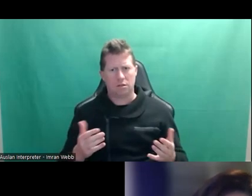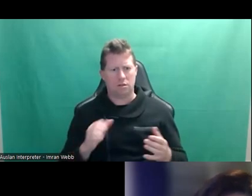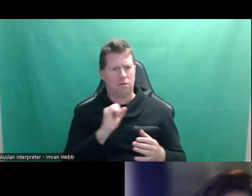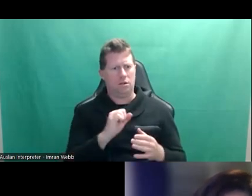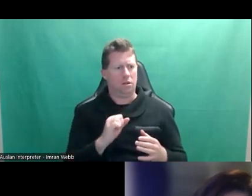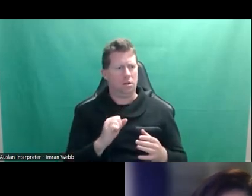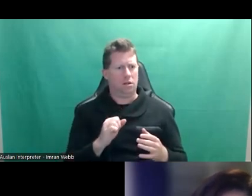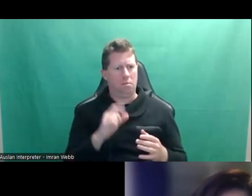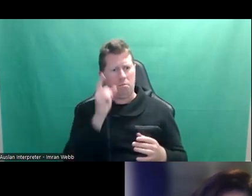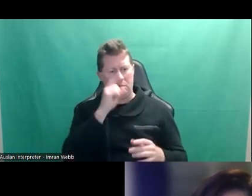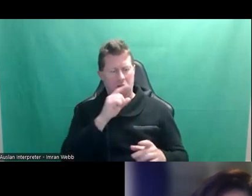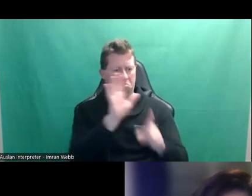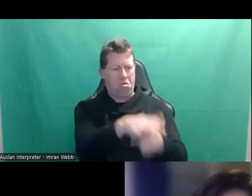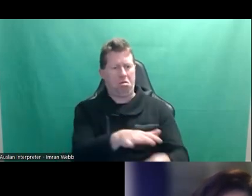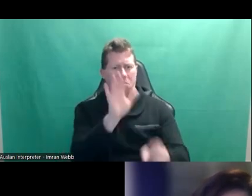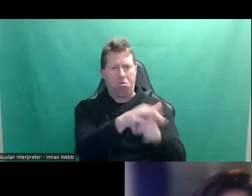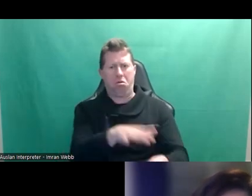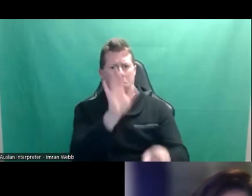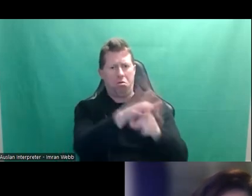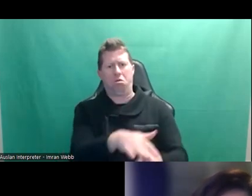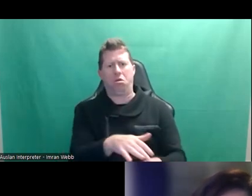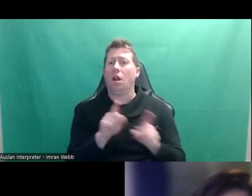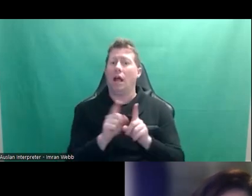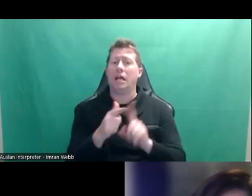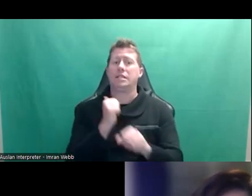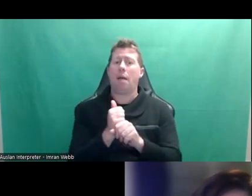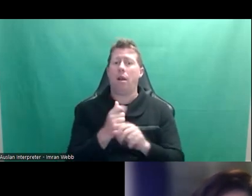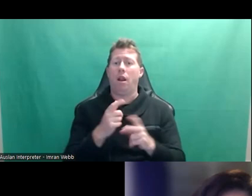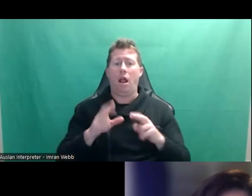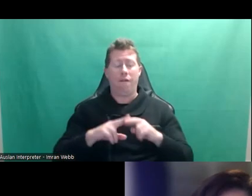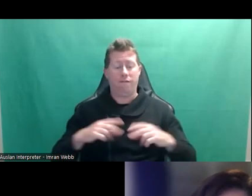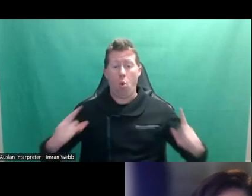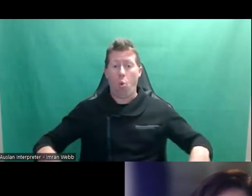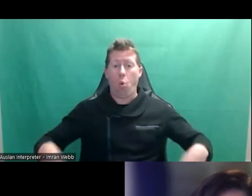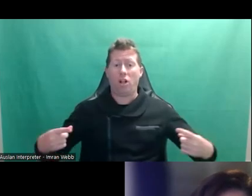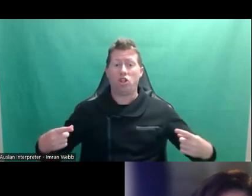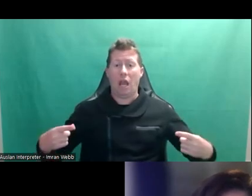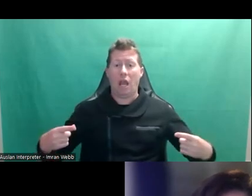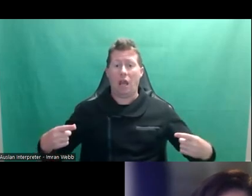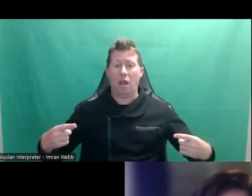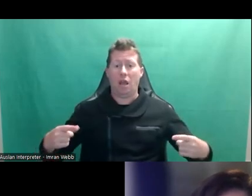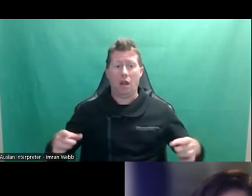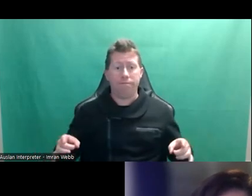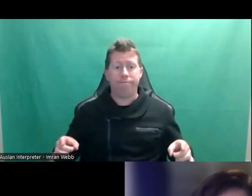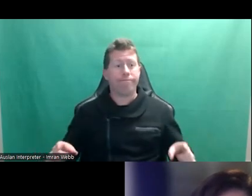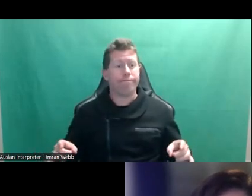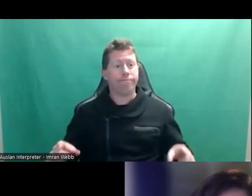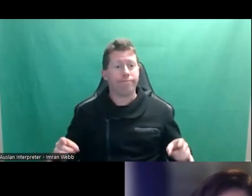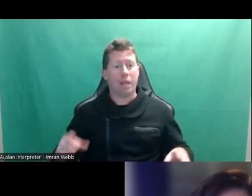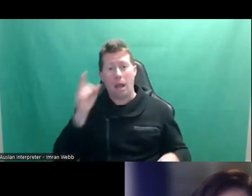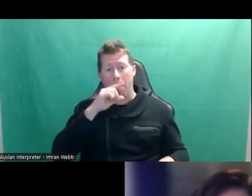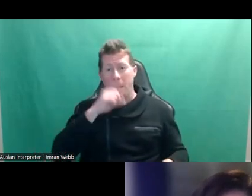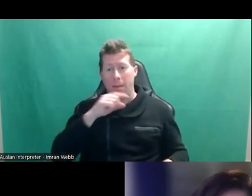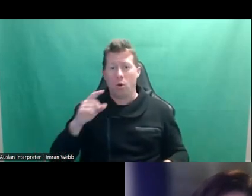autonomy. Um, a common example is if you're in public in a wheelchair, strangers think that they can come up to you